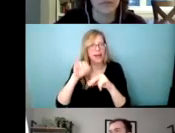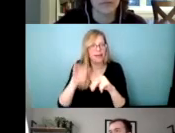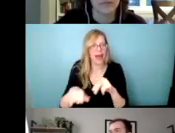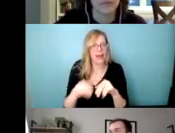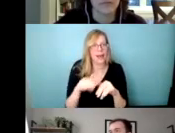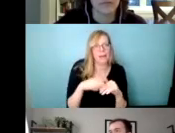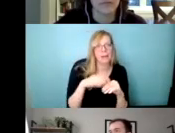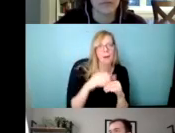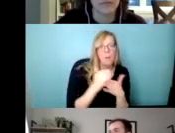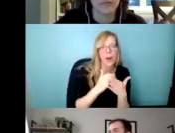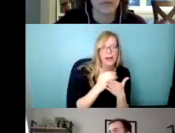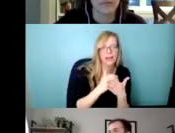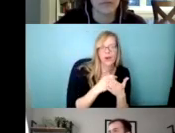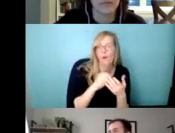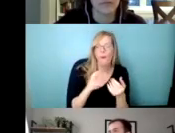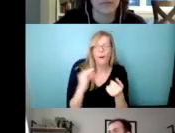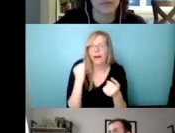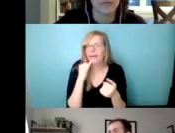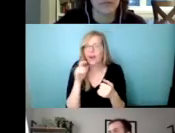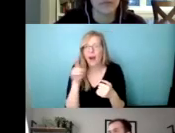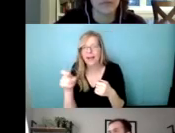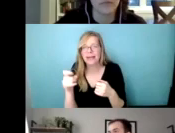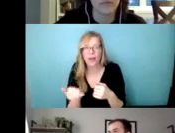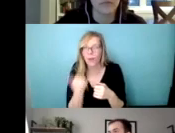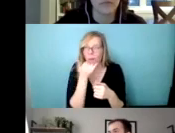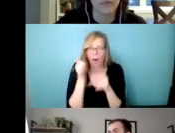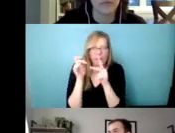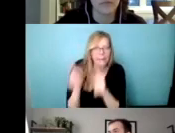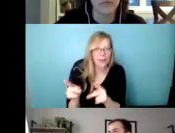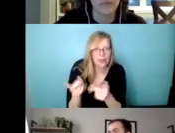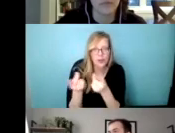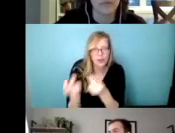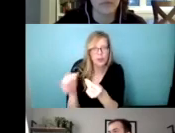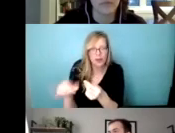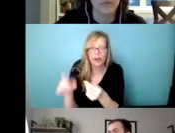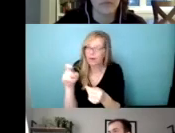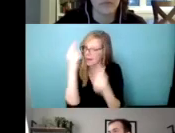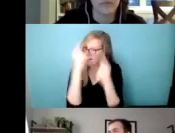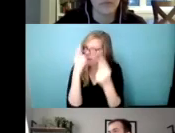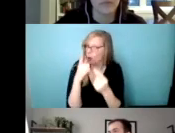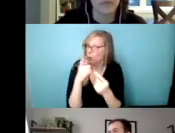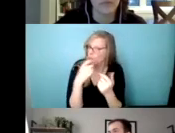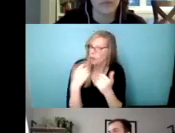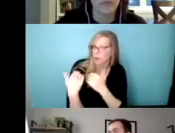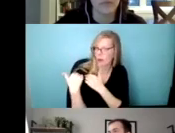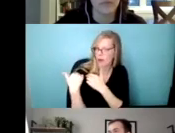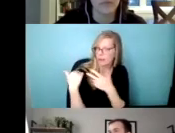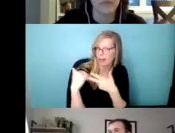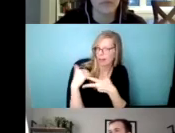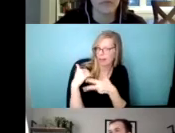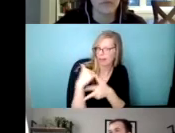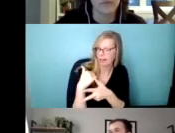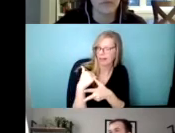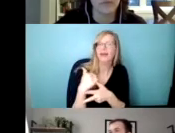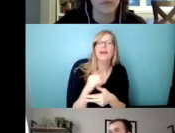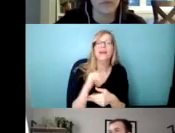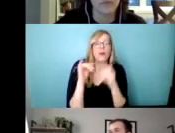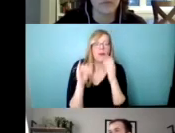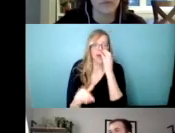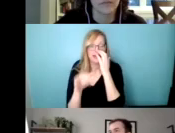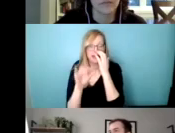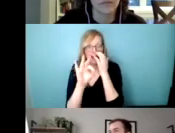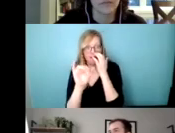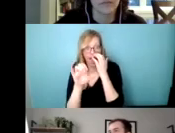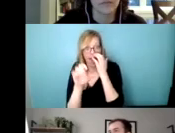equipment in the park down the street. So it's really important to think about the jurisdiction. Uh, what are the facts? What do people really need to know? Uh,